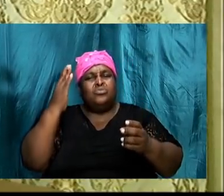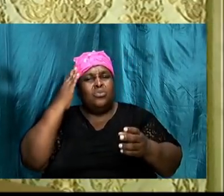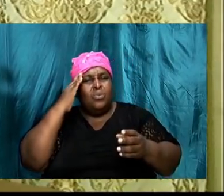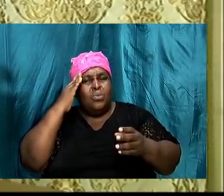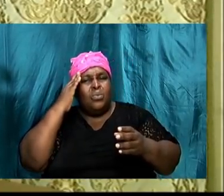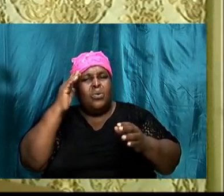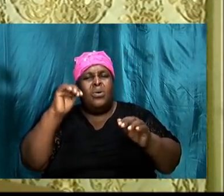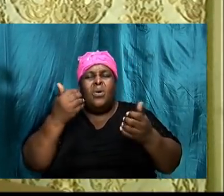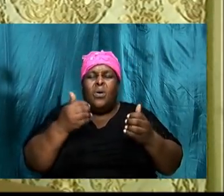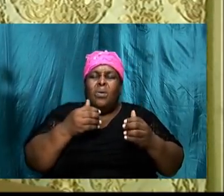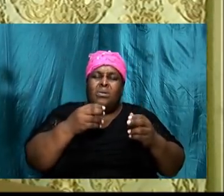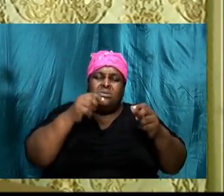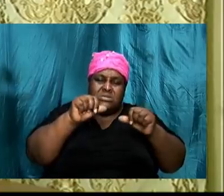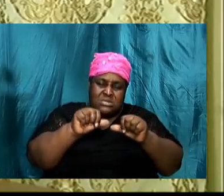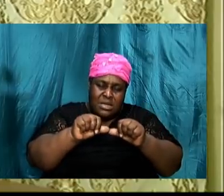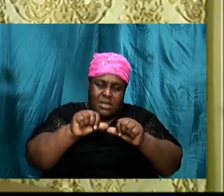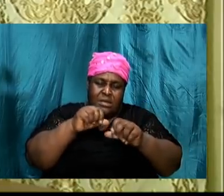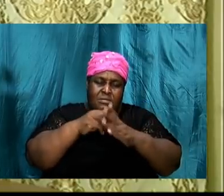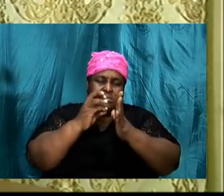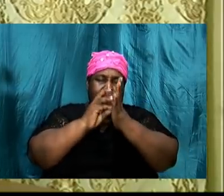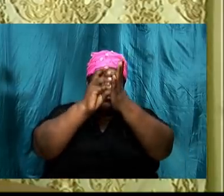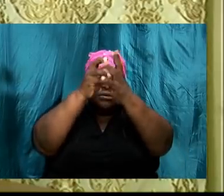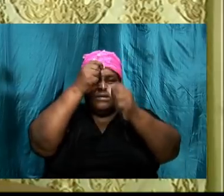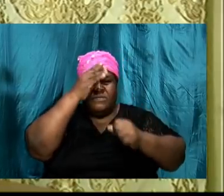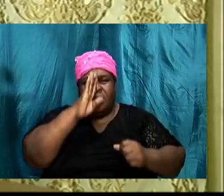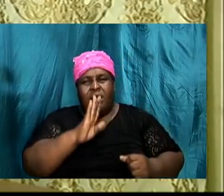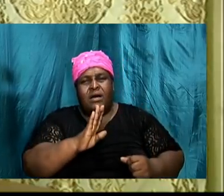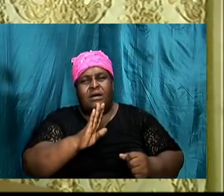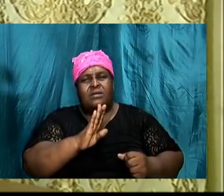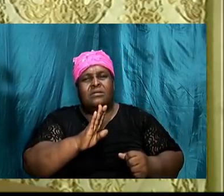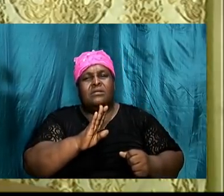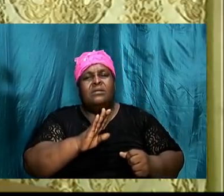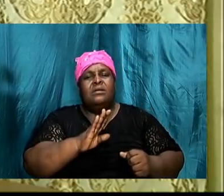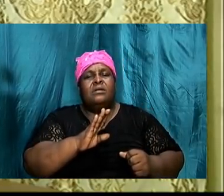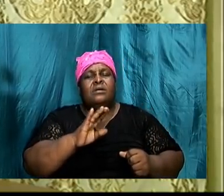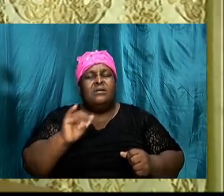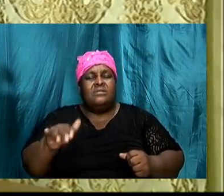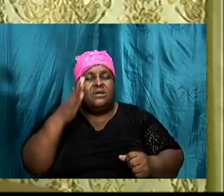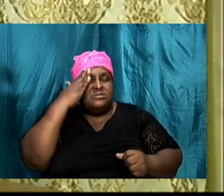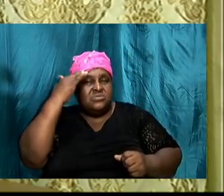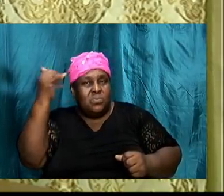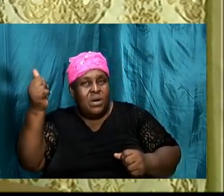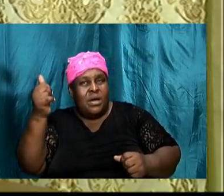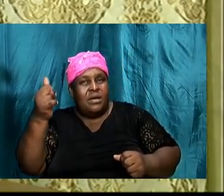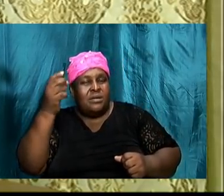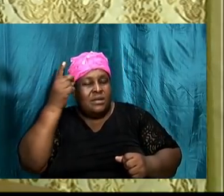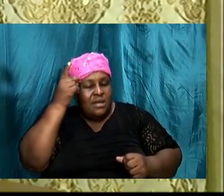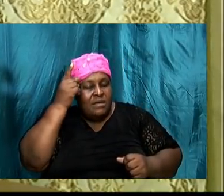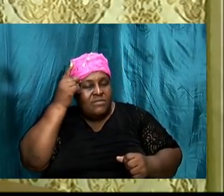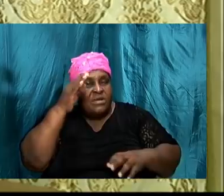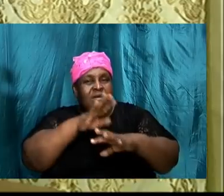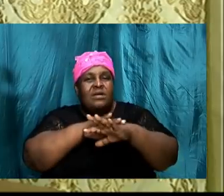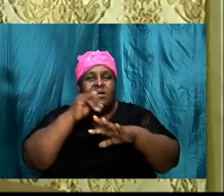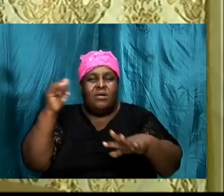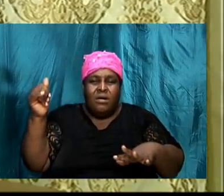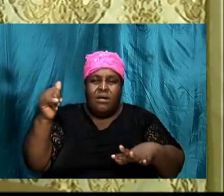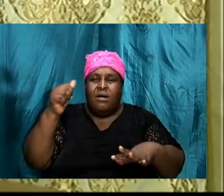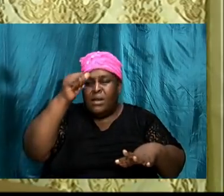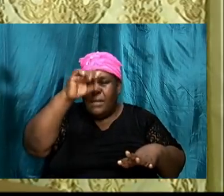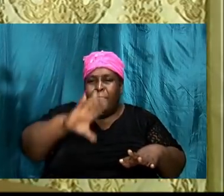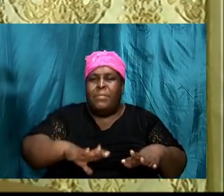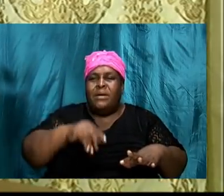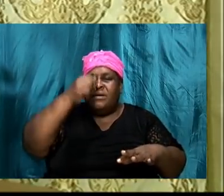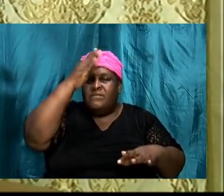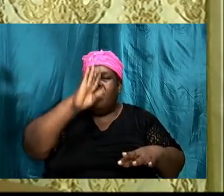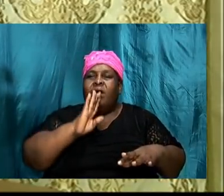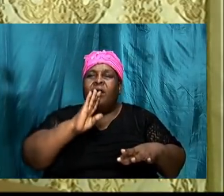This was the main reason why he was called a man after God's own heart. God say, and this